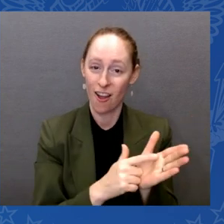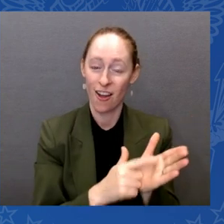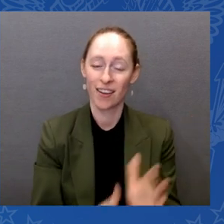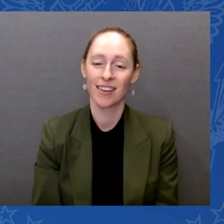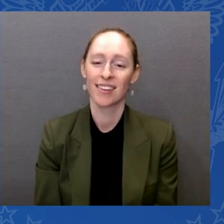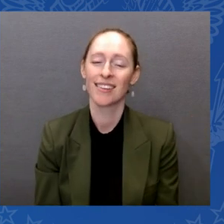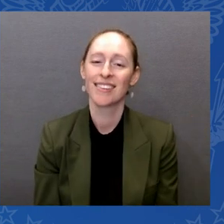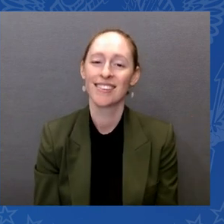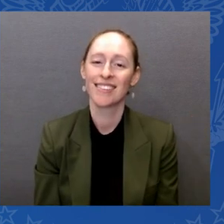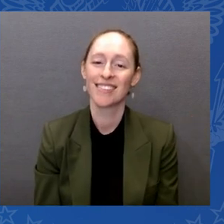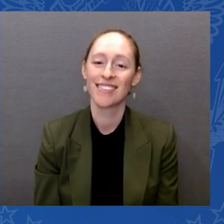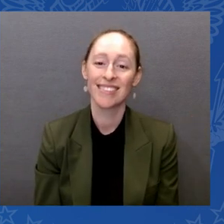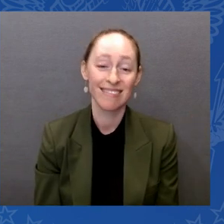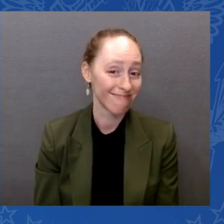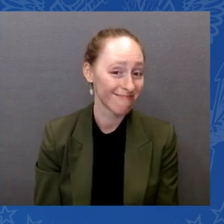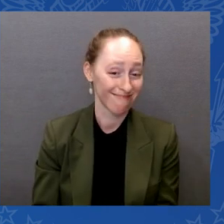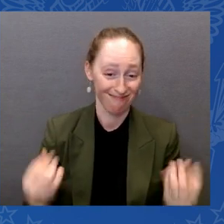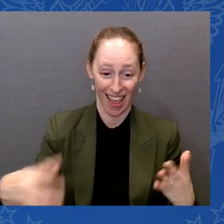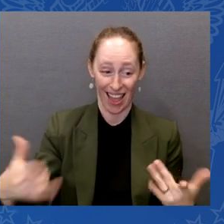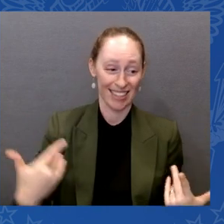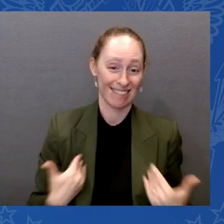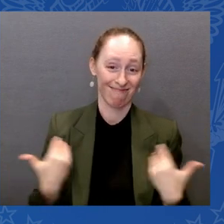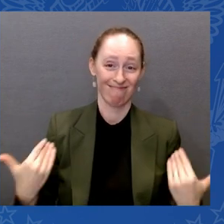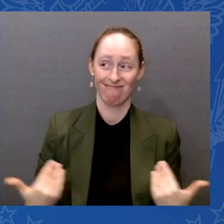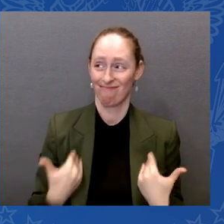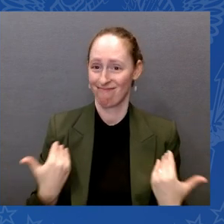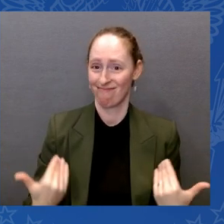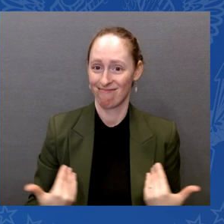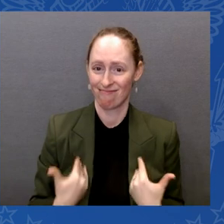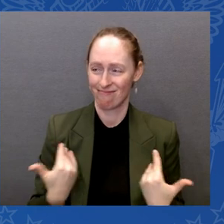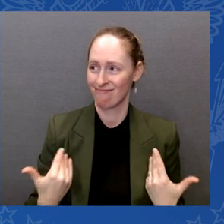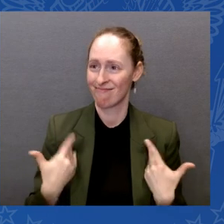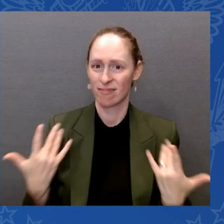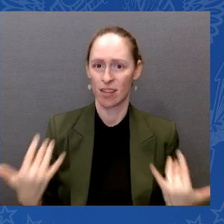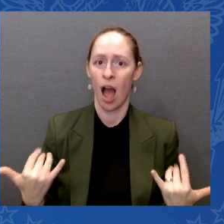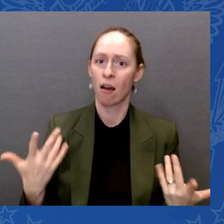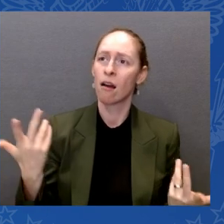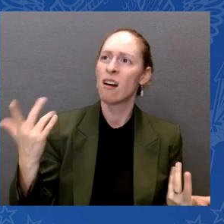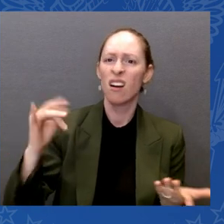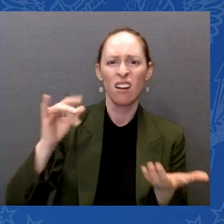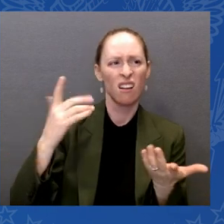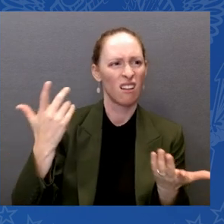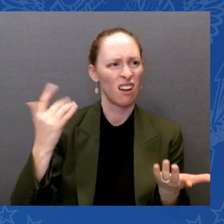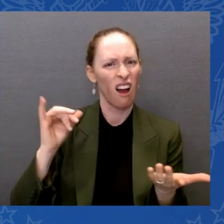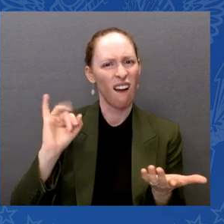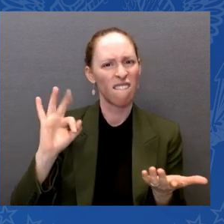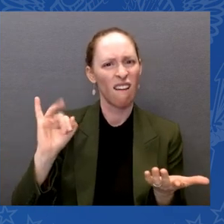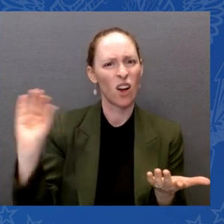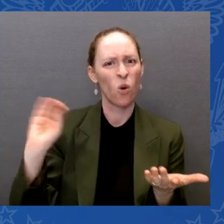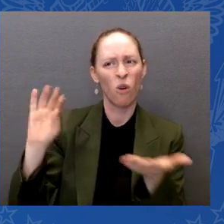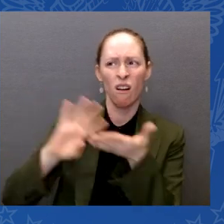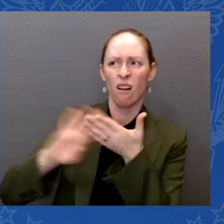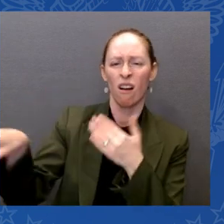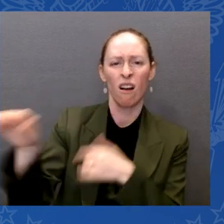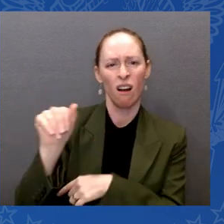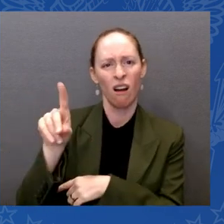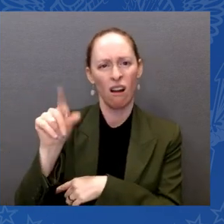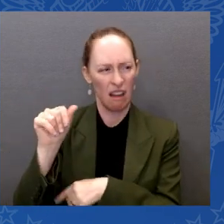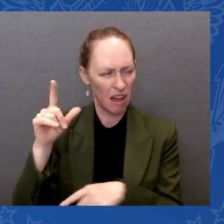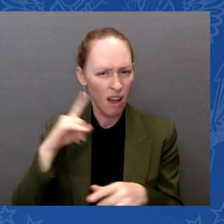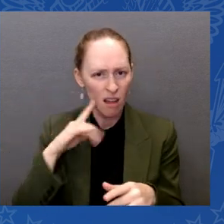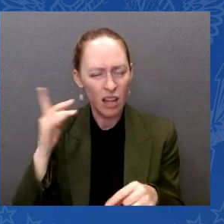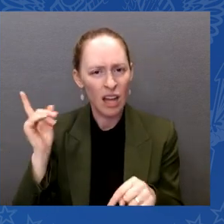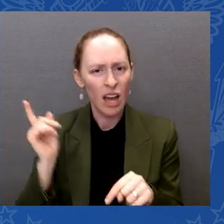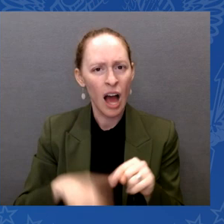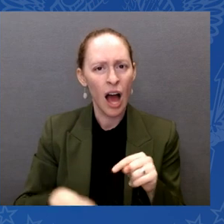impossible. I'll not mention his name. I shouldn't go off script here, but not mention his name. But I remember one of the things that got